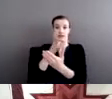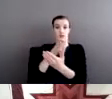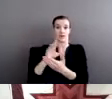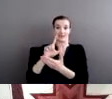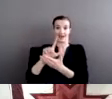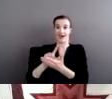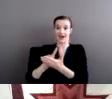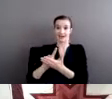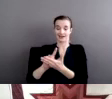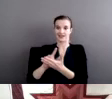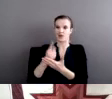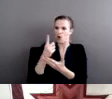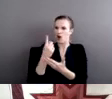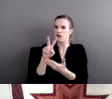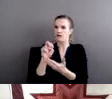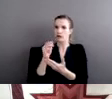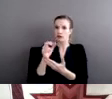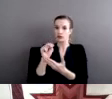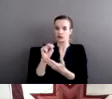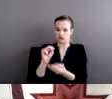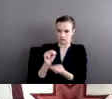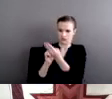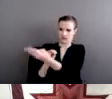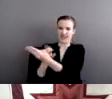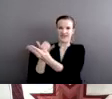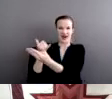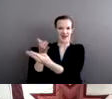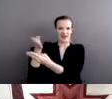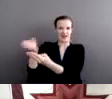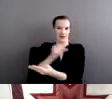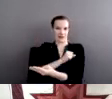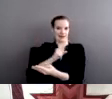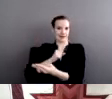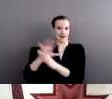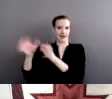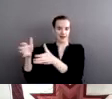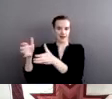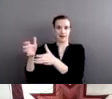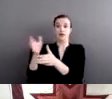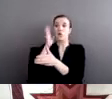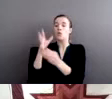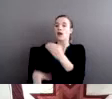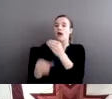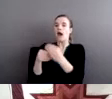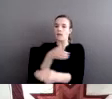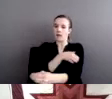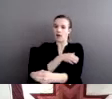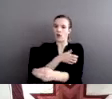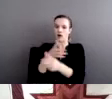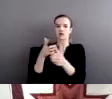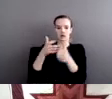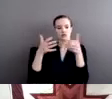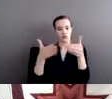the Senate that would expand this power to include sexual assault, child sex abuse,